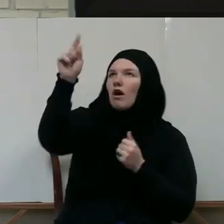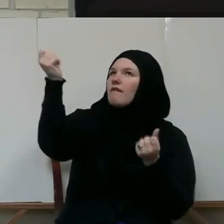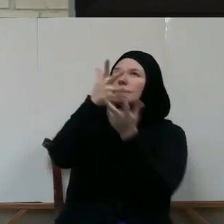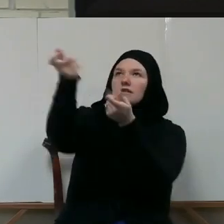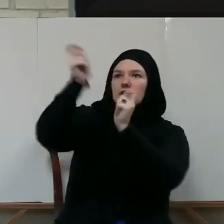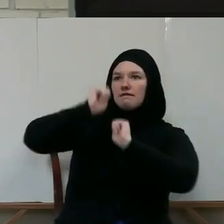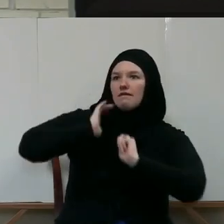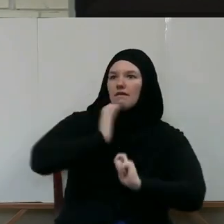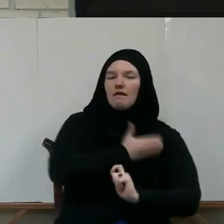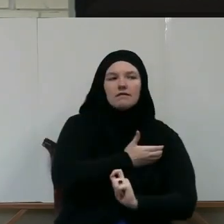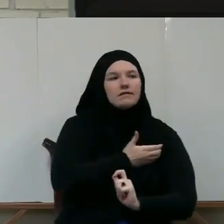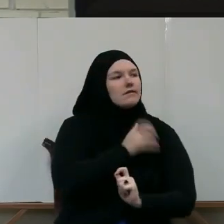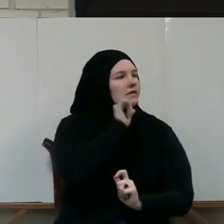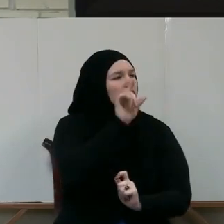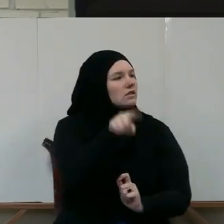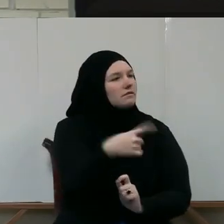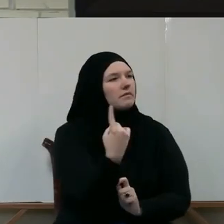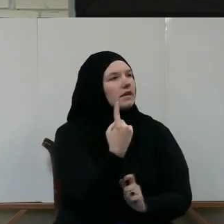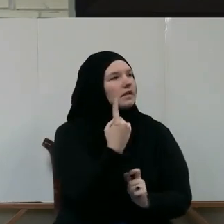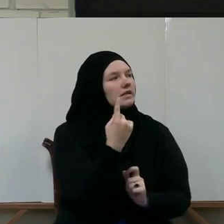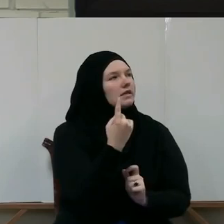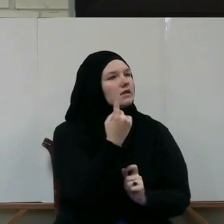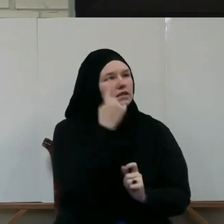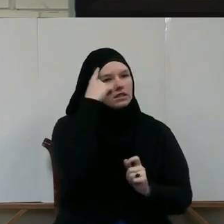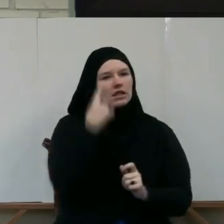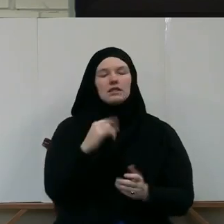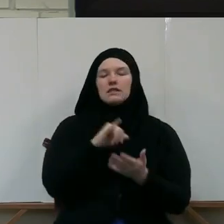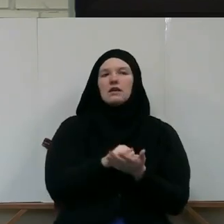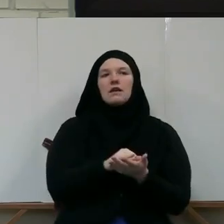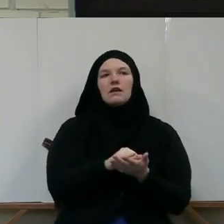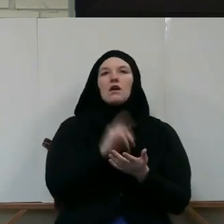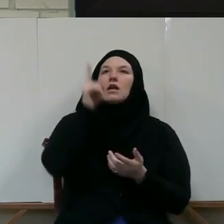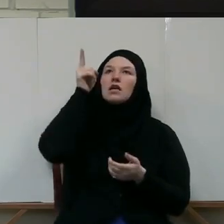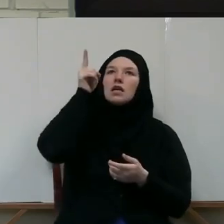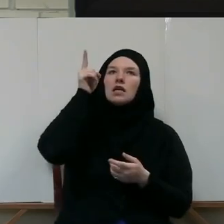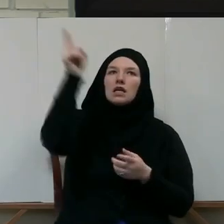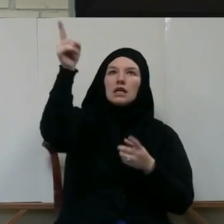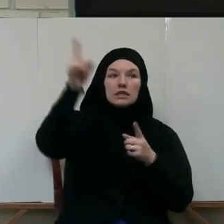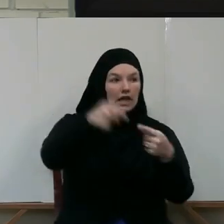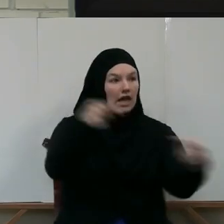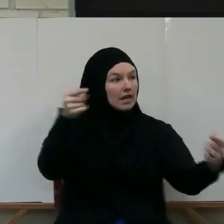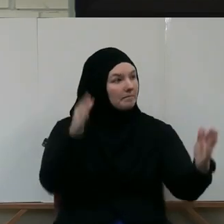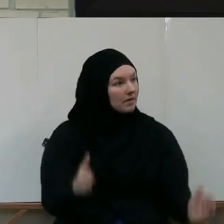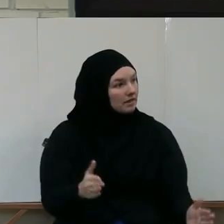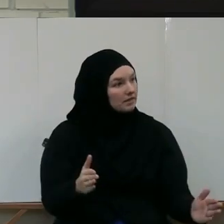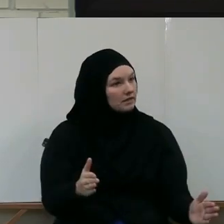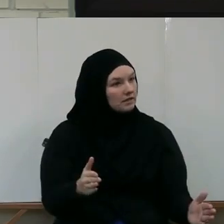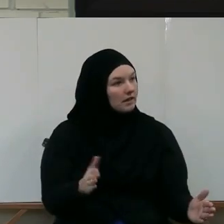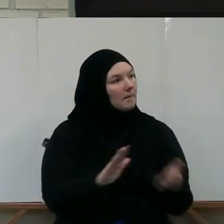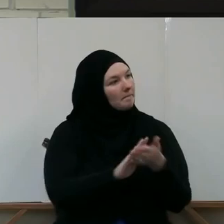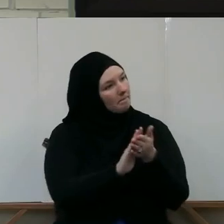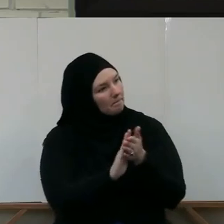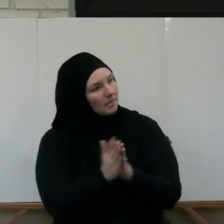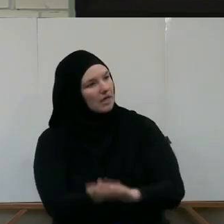us It doesn't just make any sense That particularly His enemies Become Our